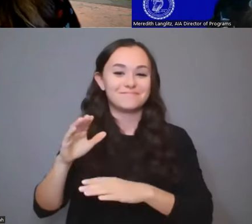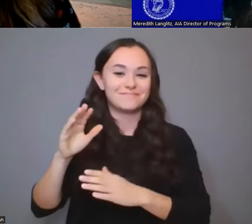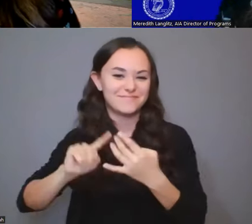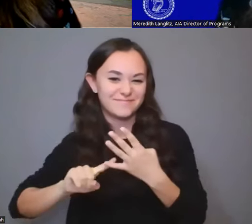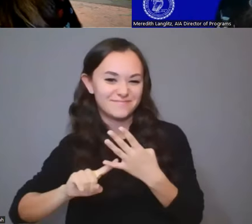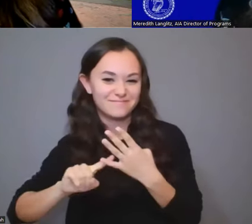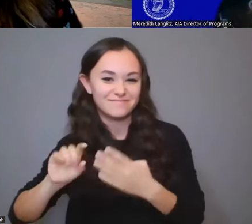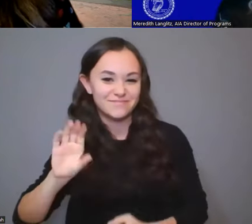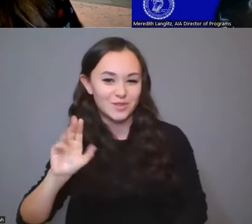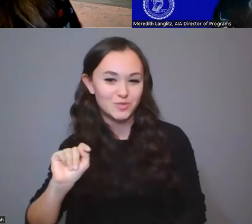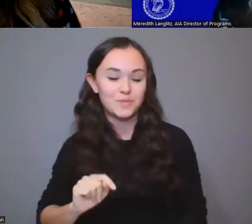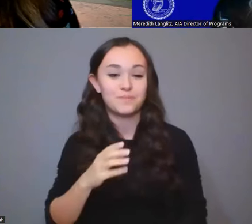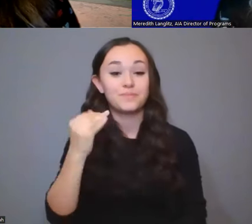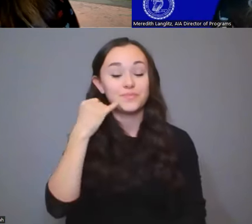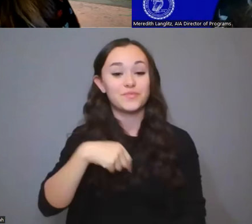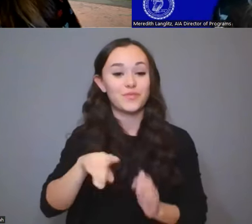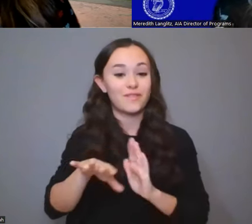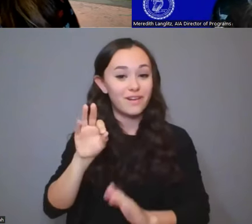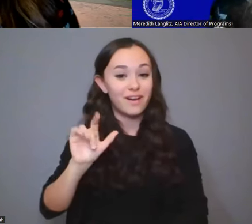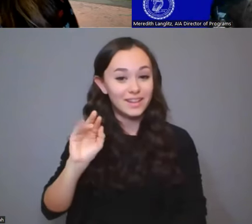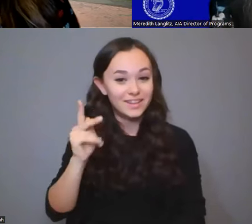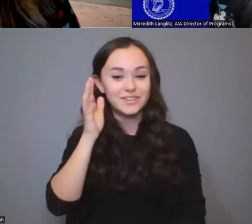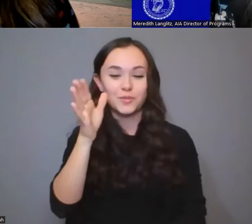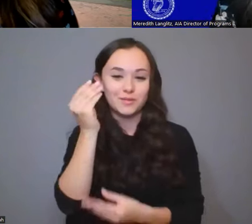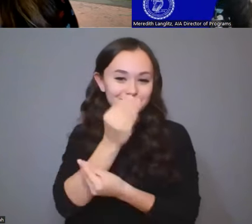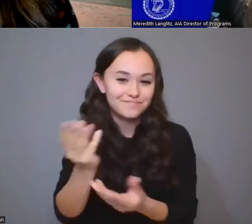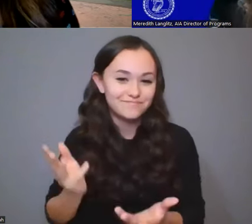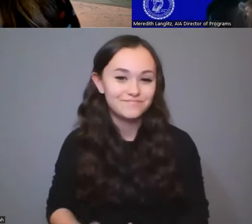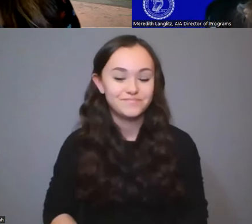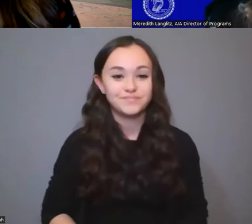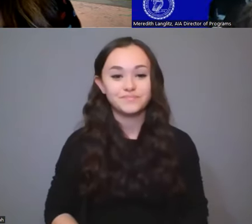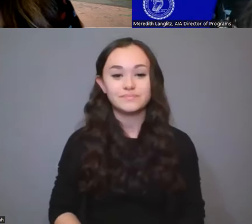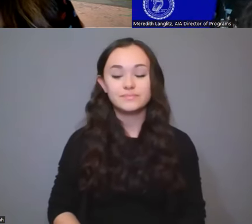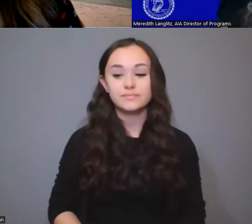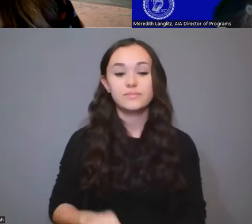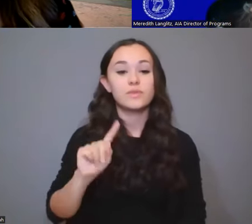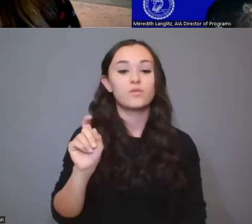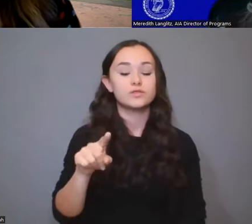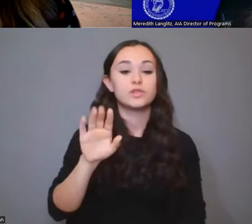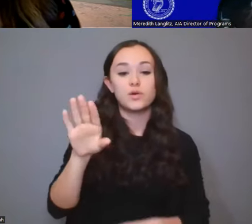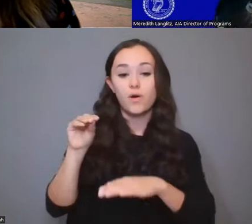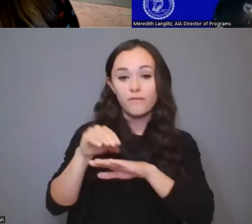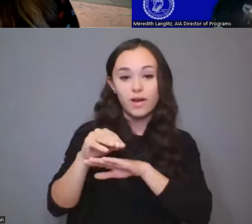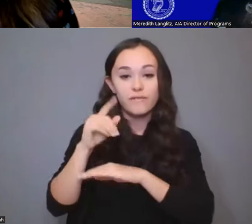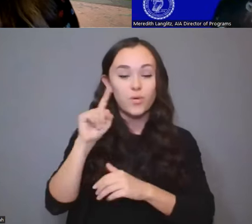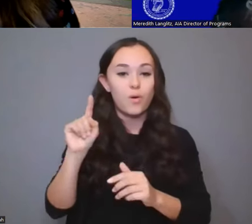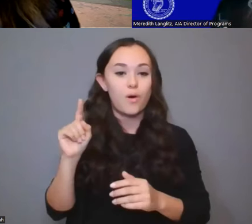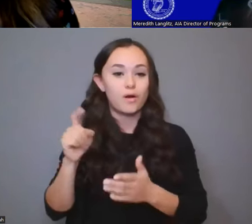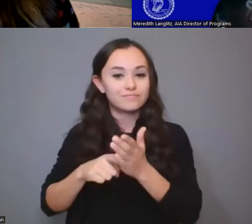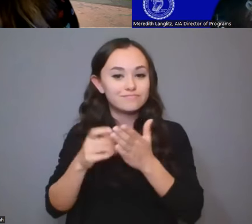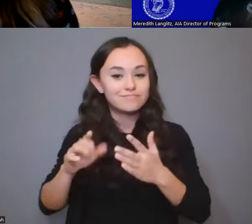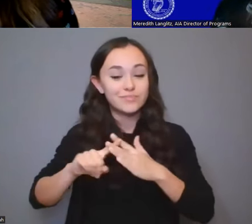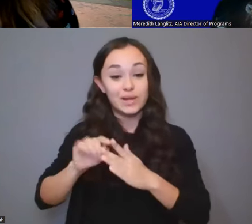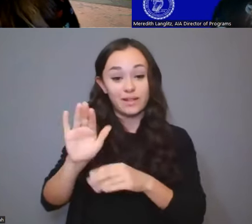And if we find any links, we'll share them. What is your advice for archaeologists beginning their careers, specifically those who want to